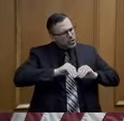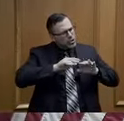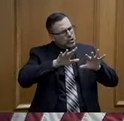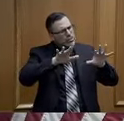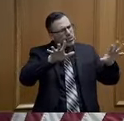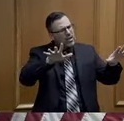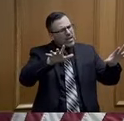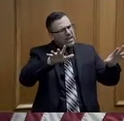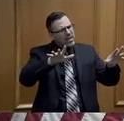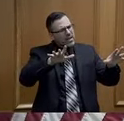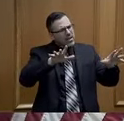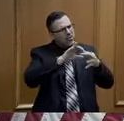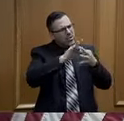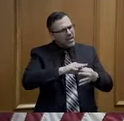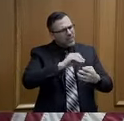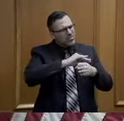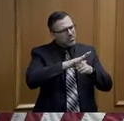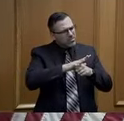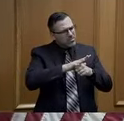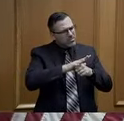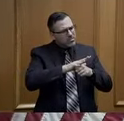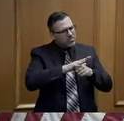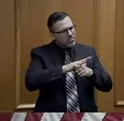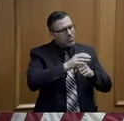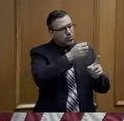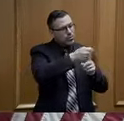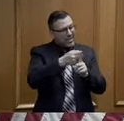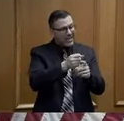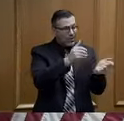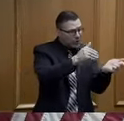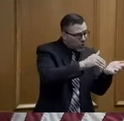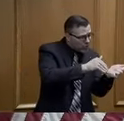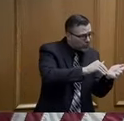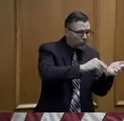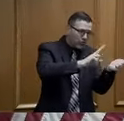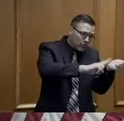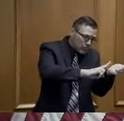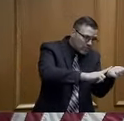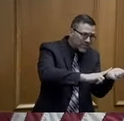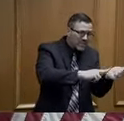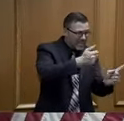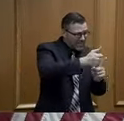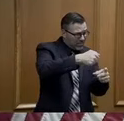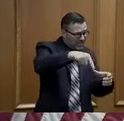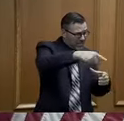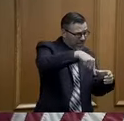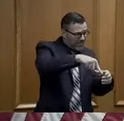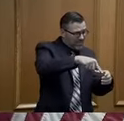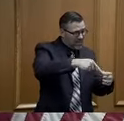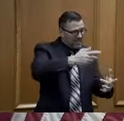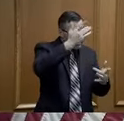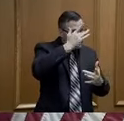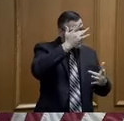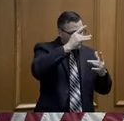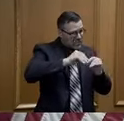health care providers at this point or among health care providers and patients? Is that becoming an issue? I know